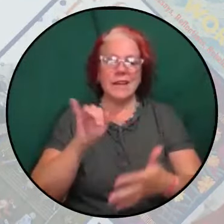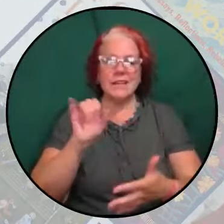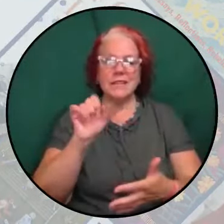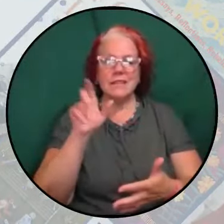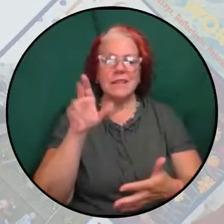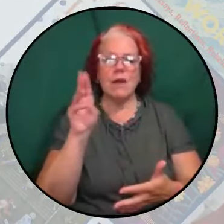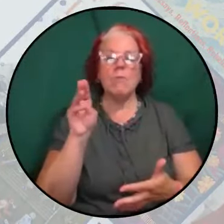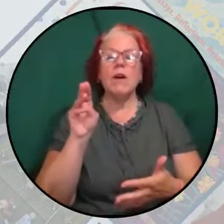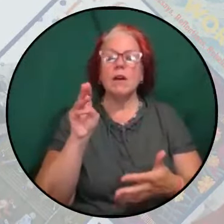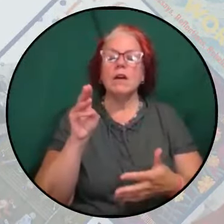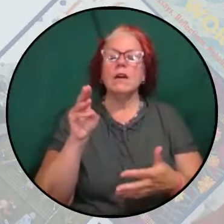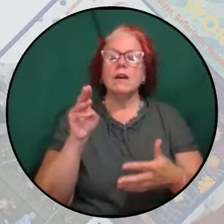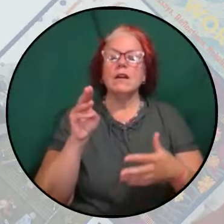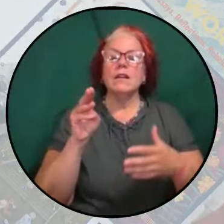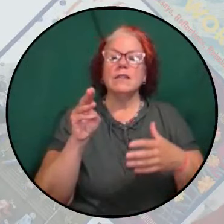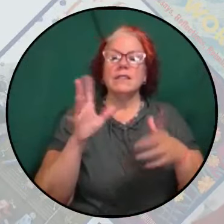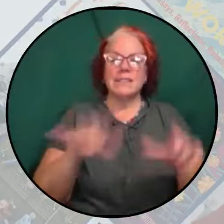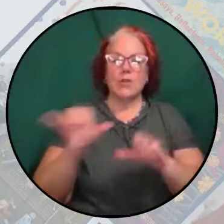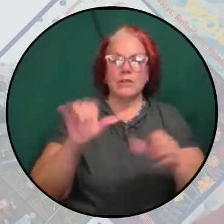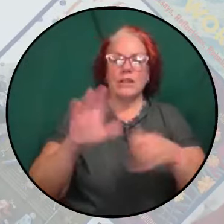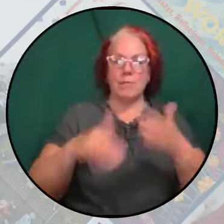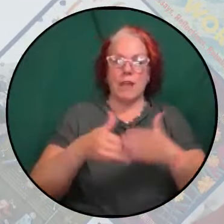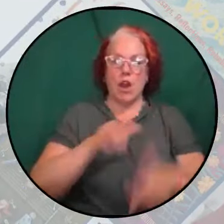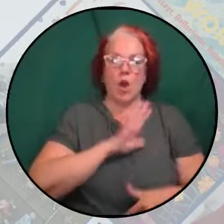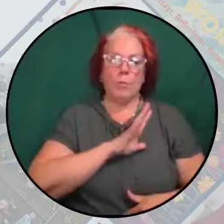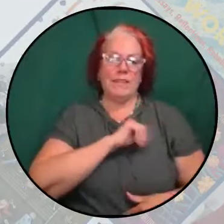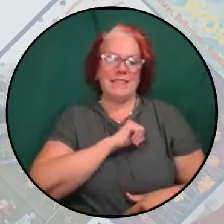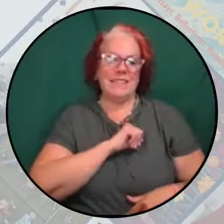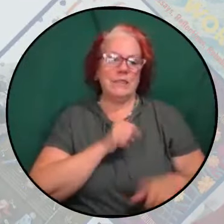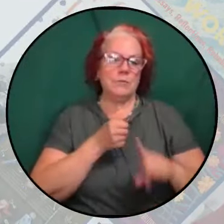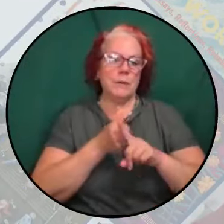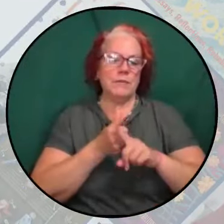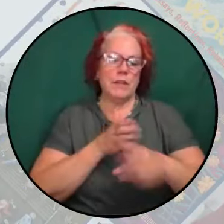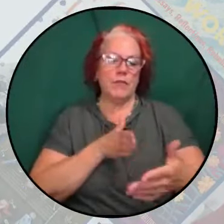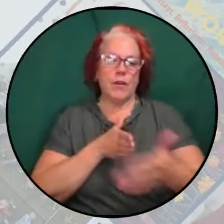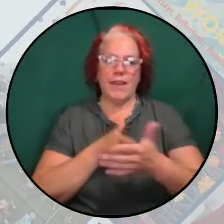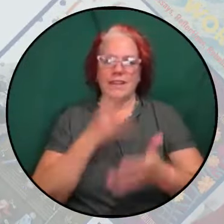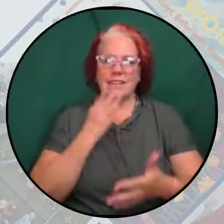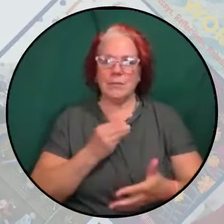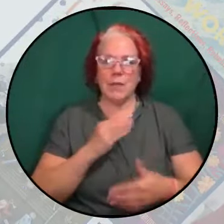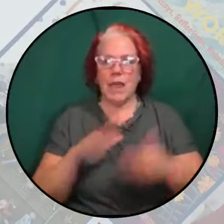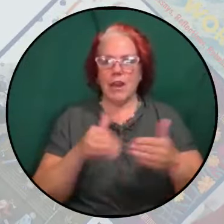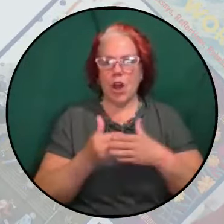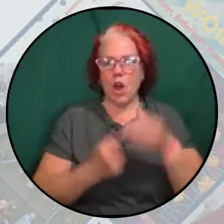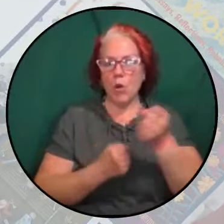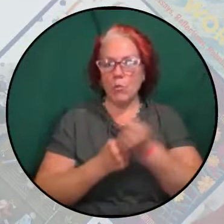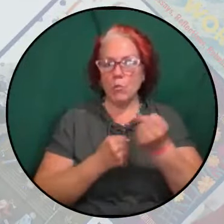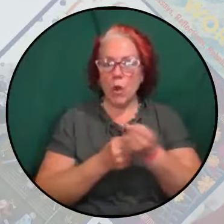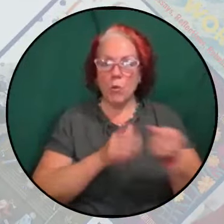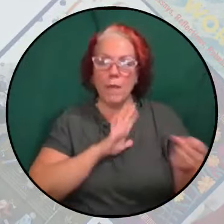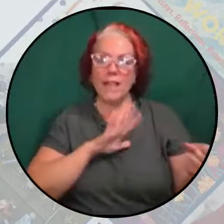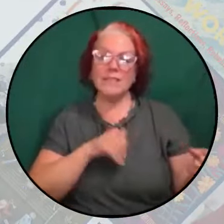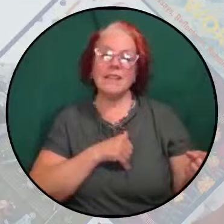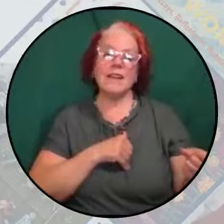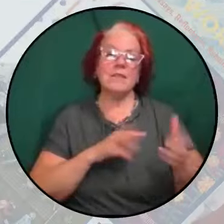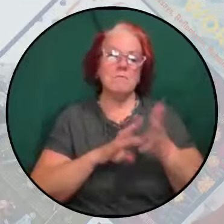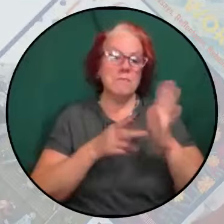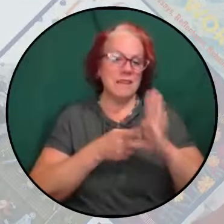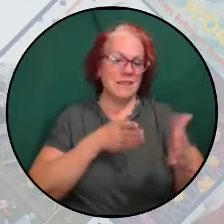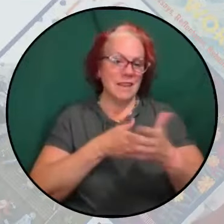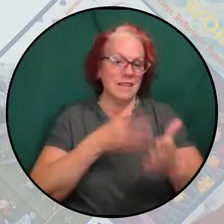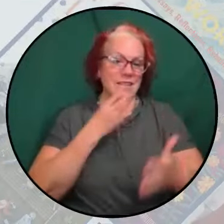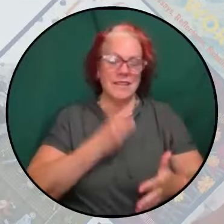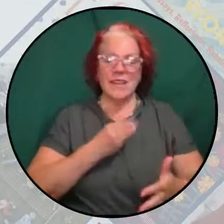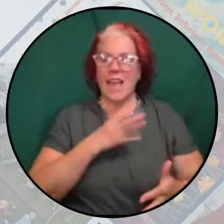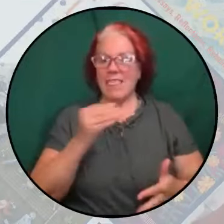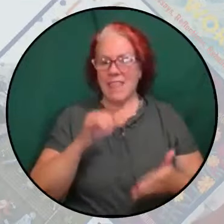stereotype that all Palestinians are anti-Semitic and all pro-Palestine solidarity is anti-Semitic, and I would say it's on